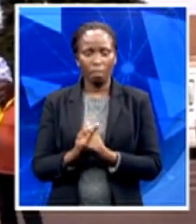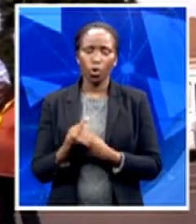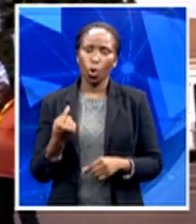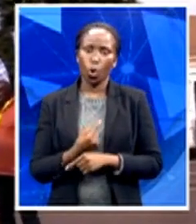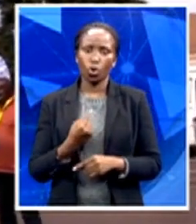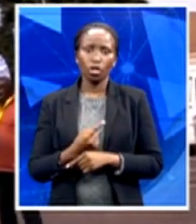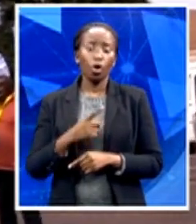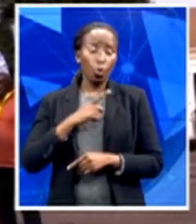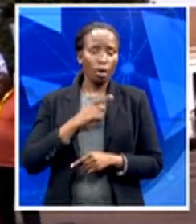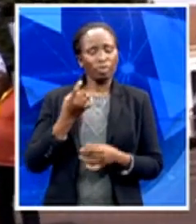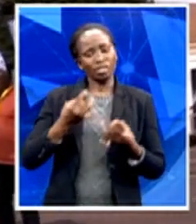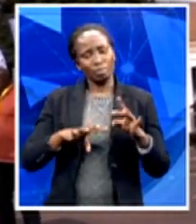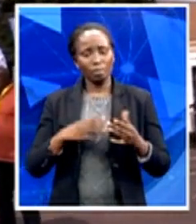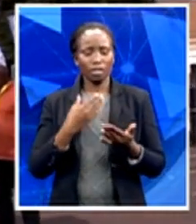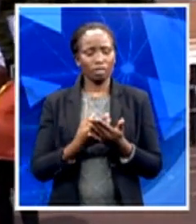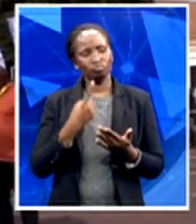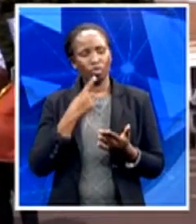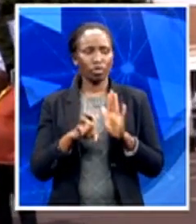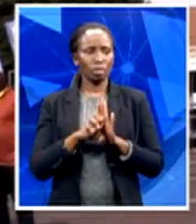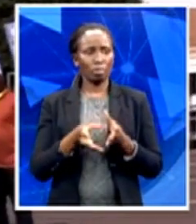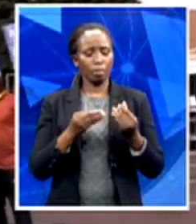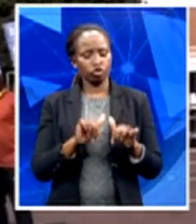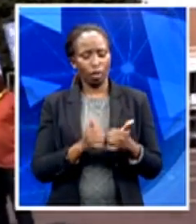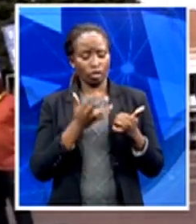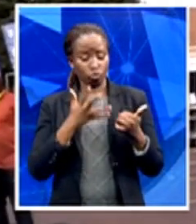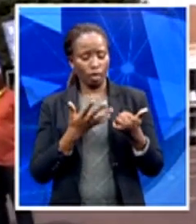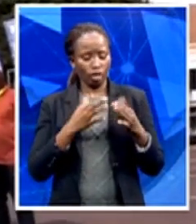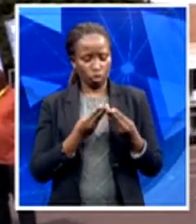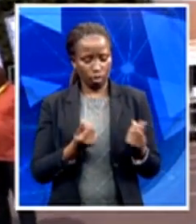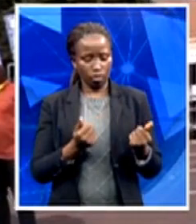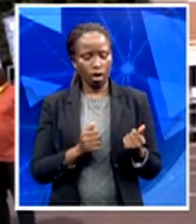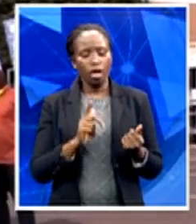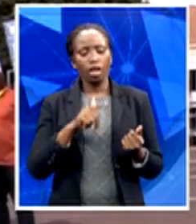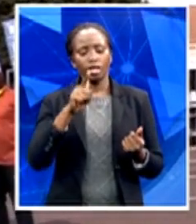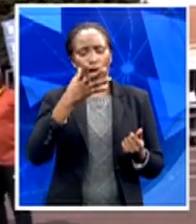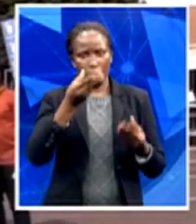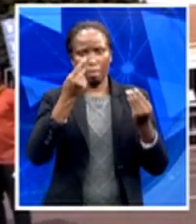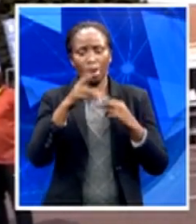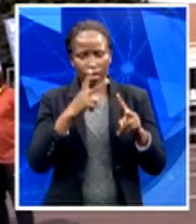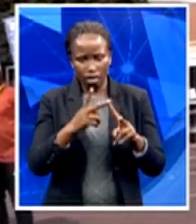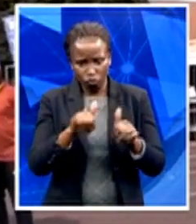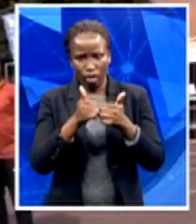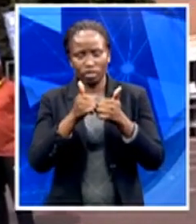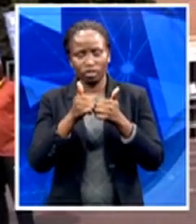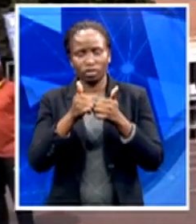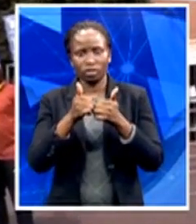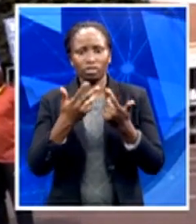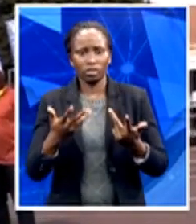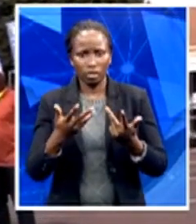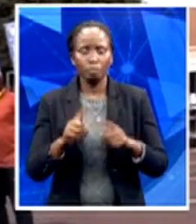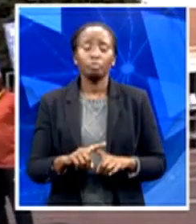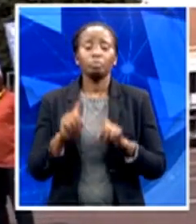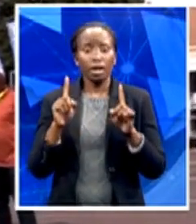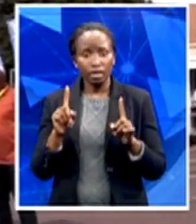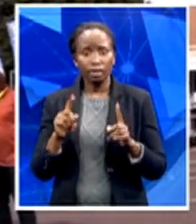specific challenge to the other and so on. But all what we can say to the young people of this country is